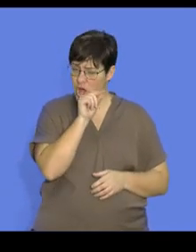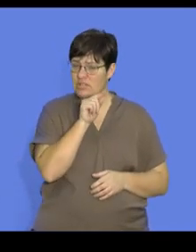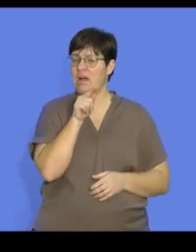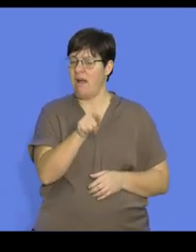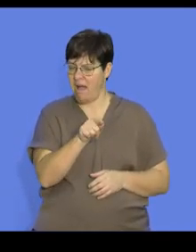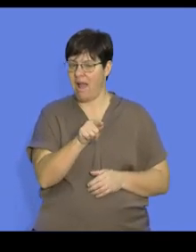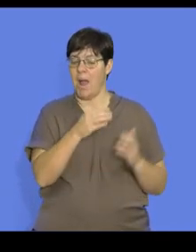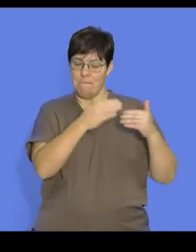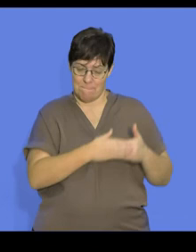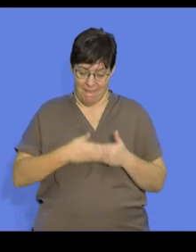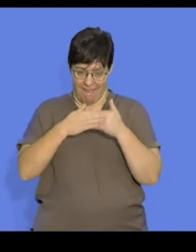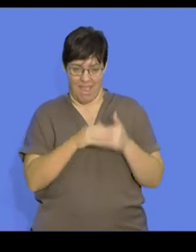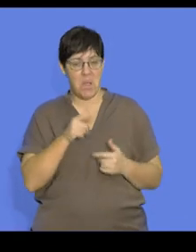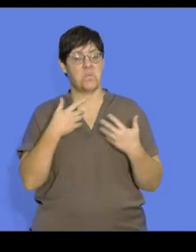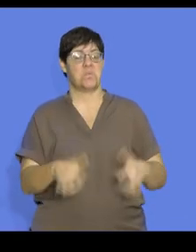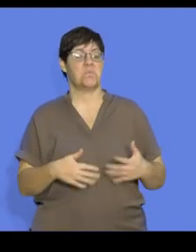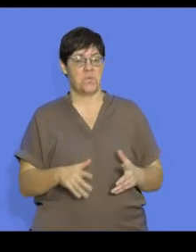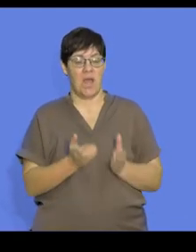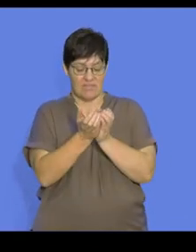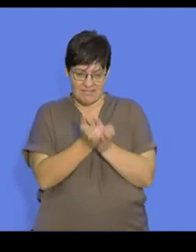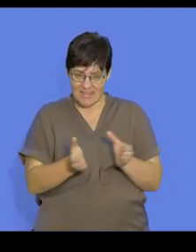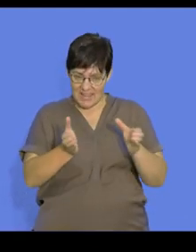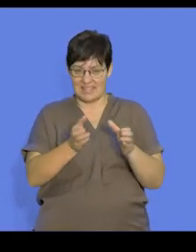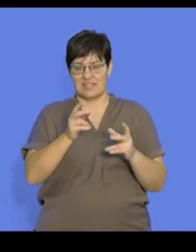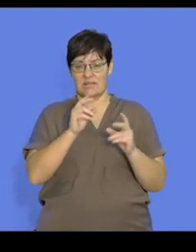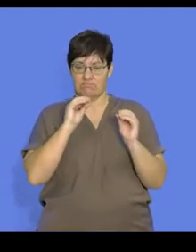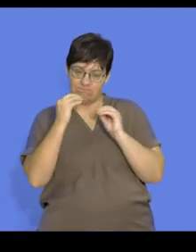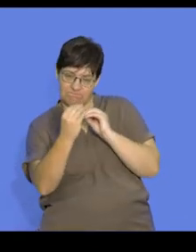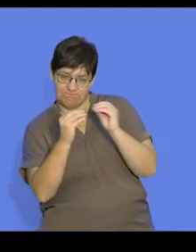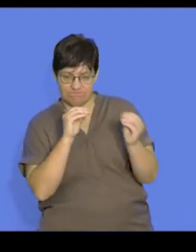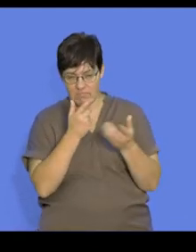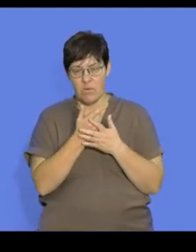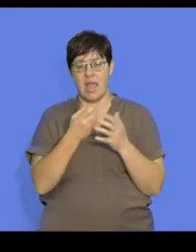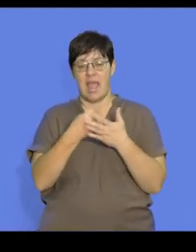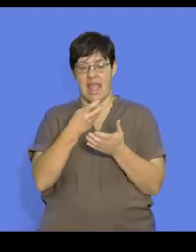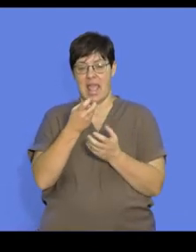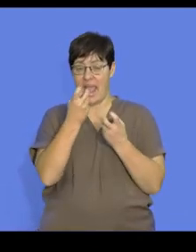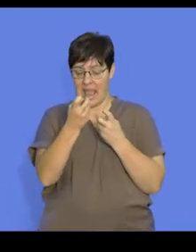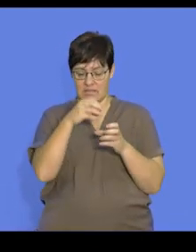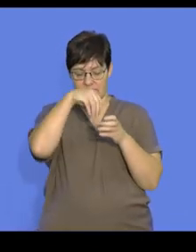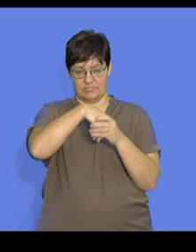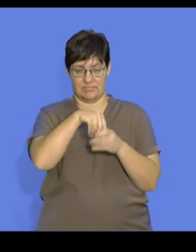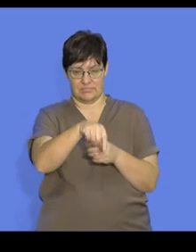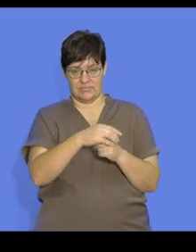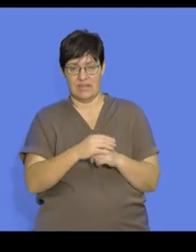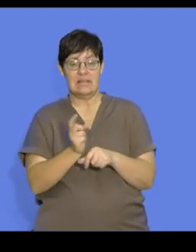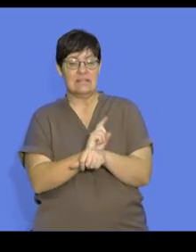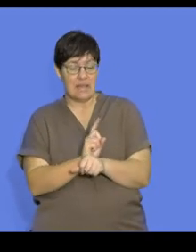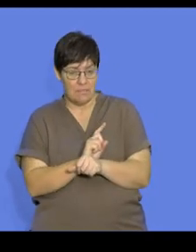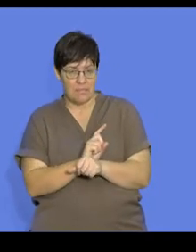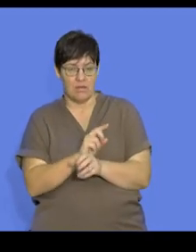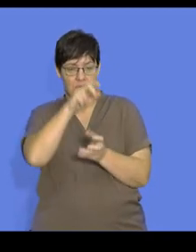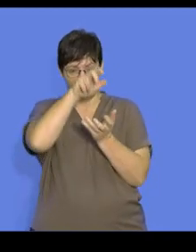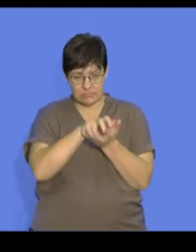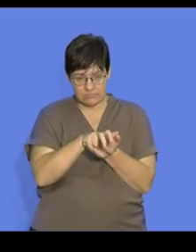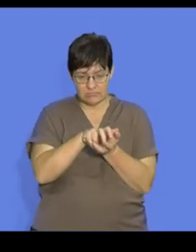a great degree of parental care. The parents build nest in which the eggs are laid and this is obviously a period in which the